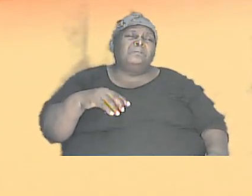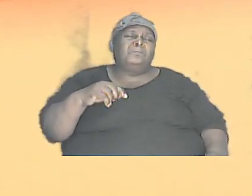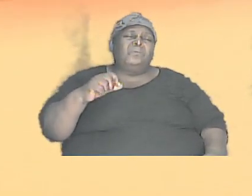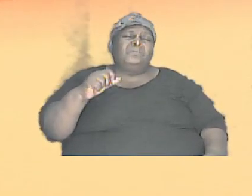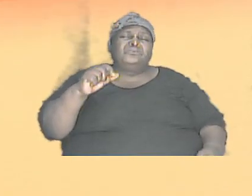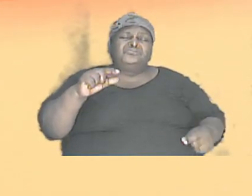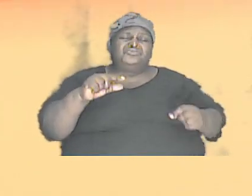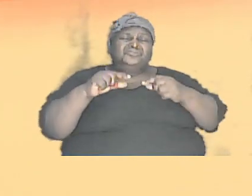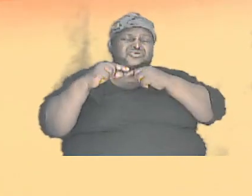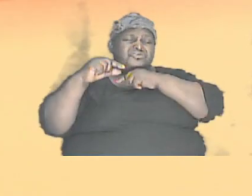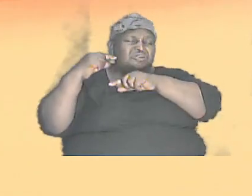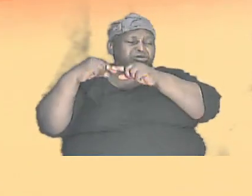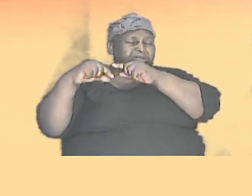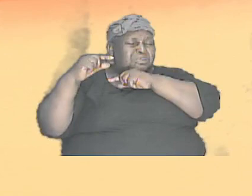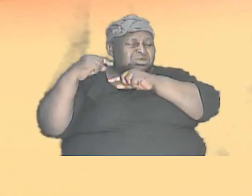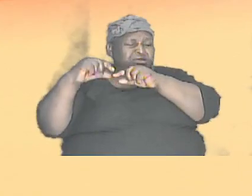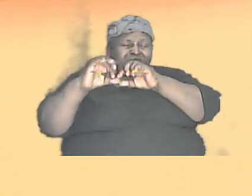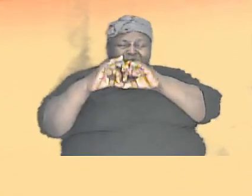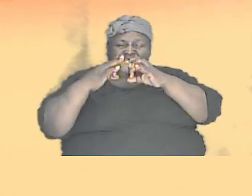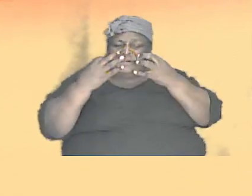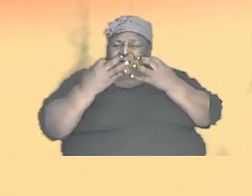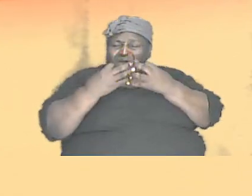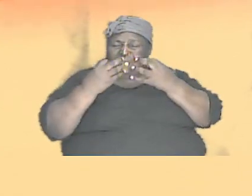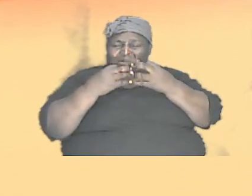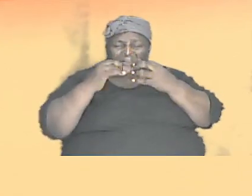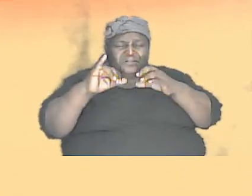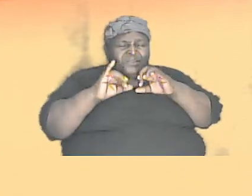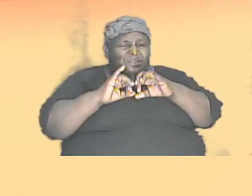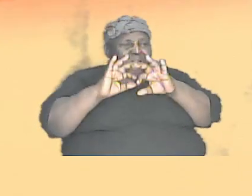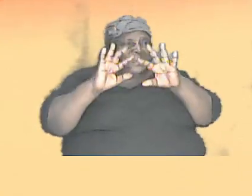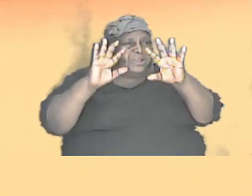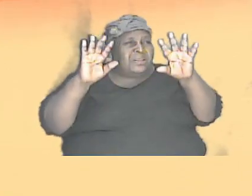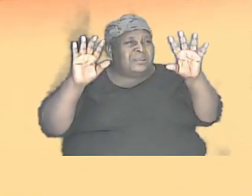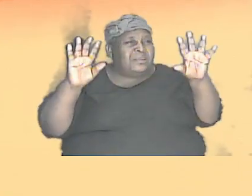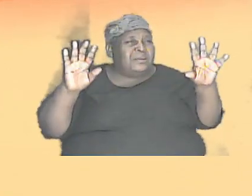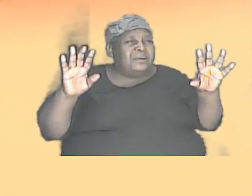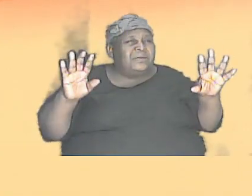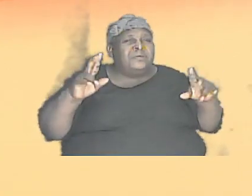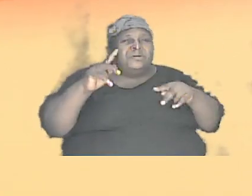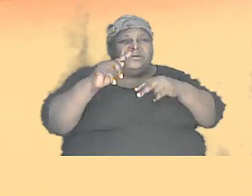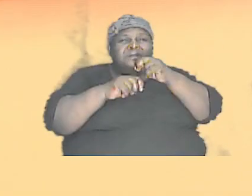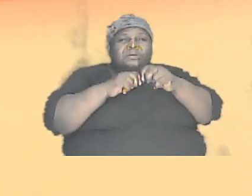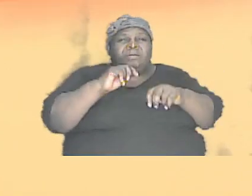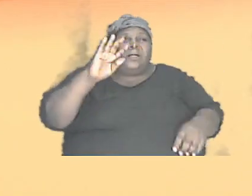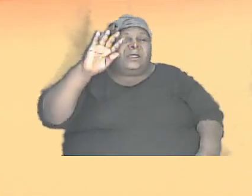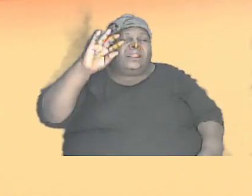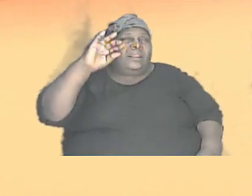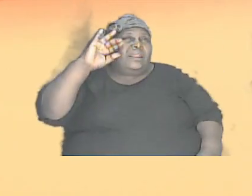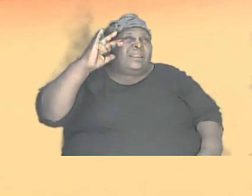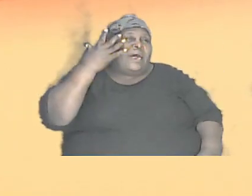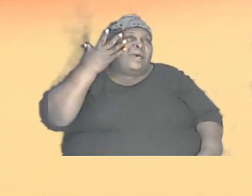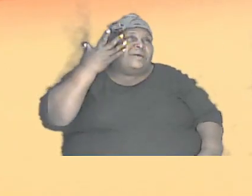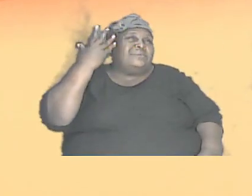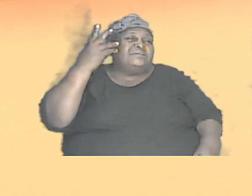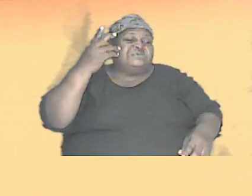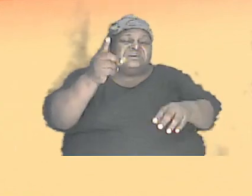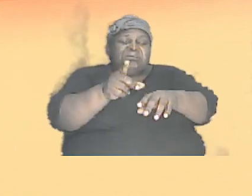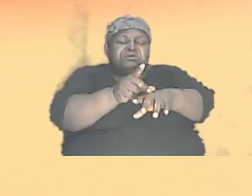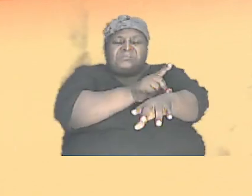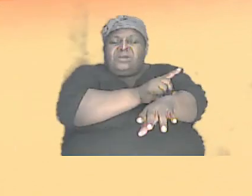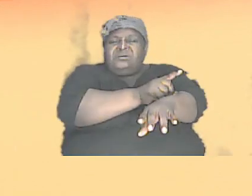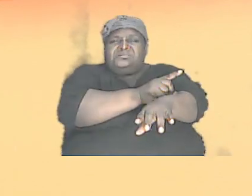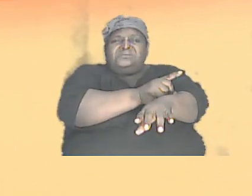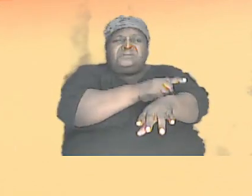that clearly some will have textures of light skin textures of dark skin